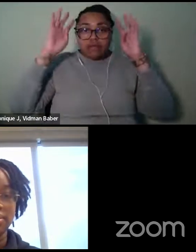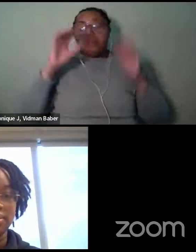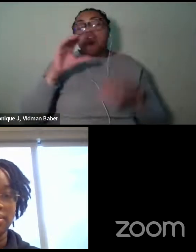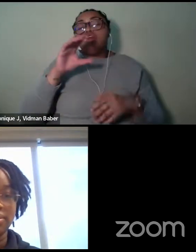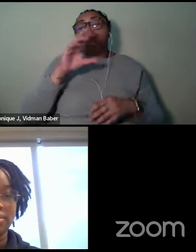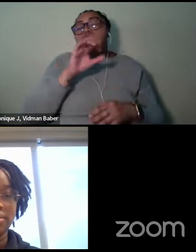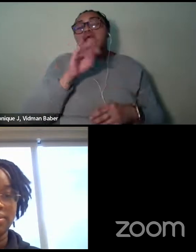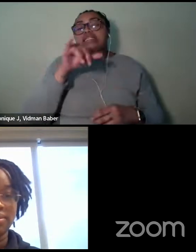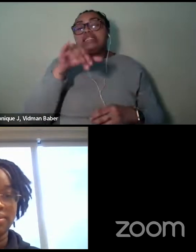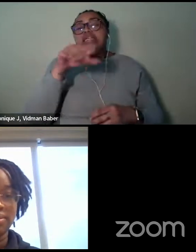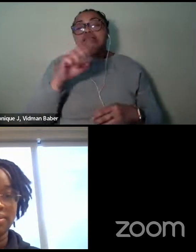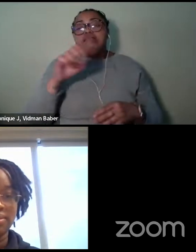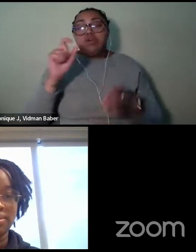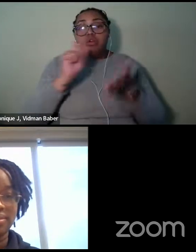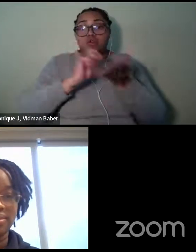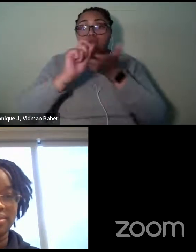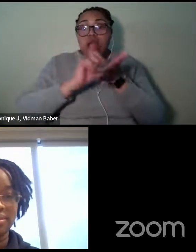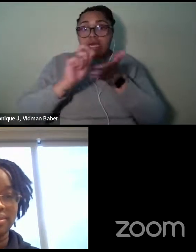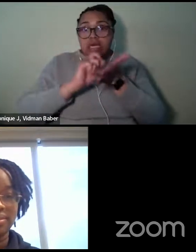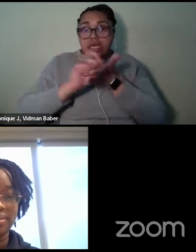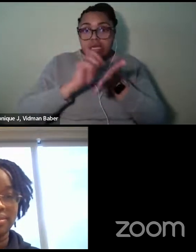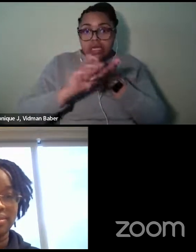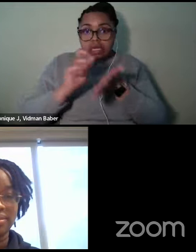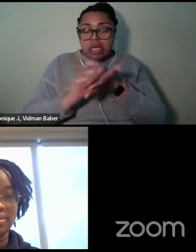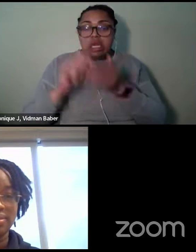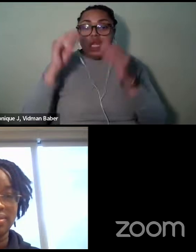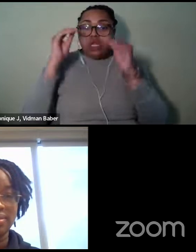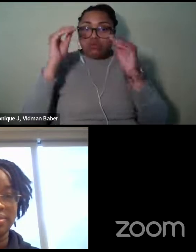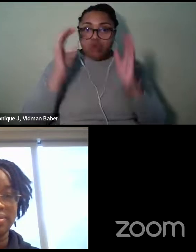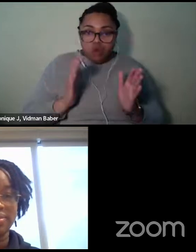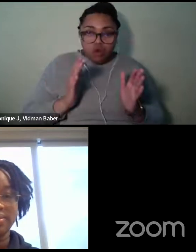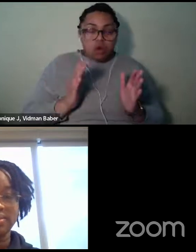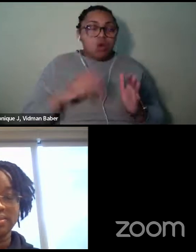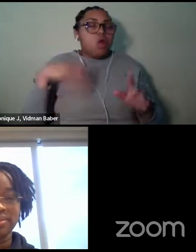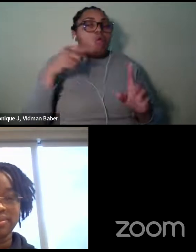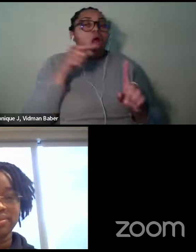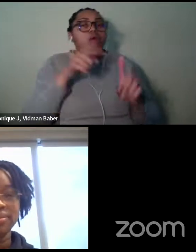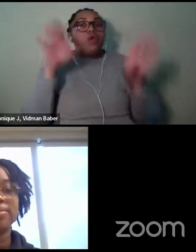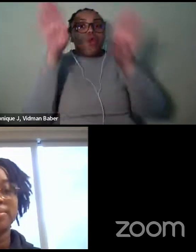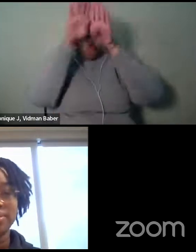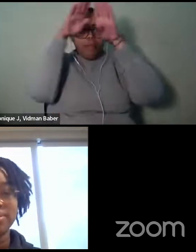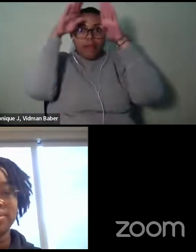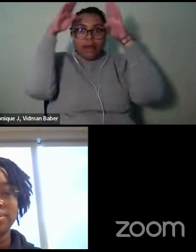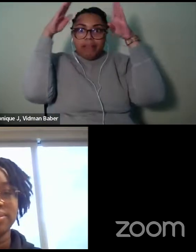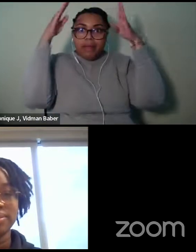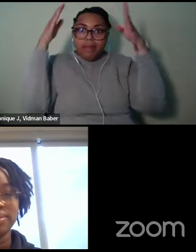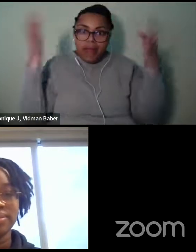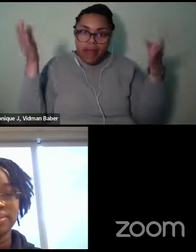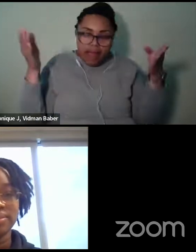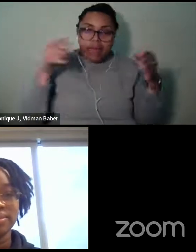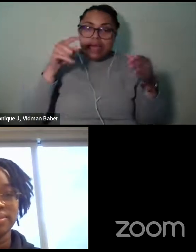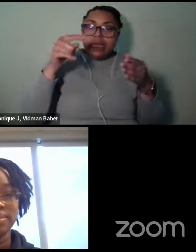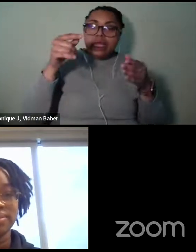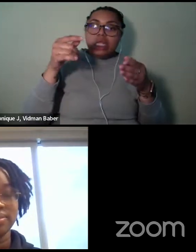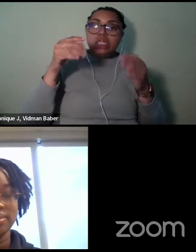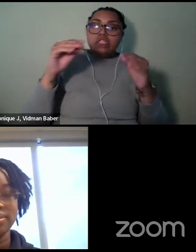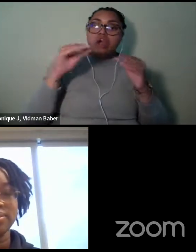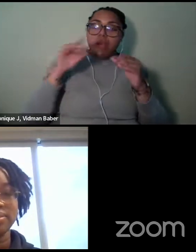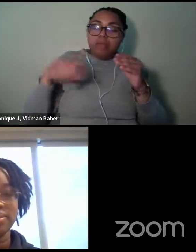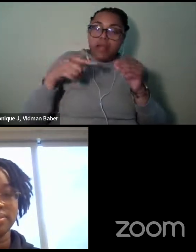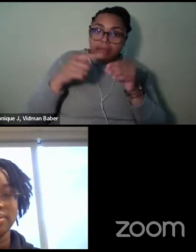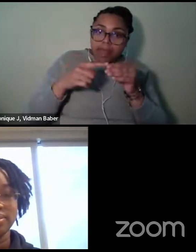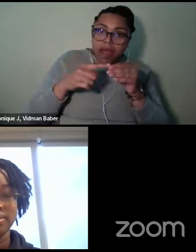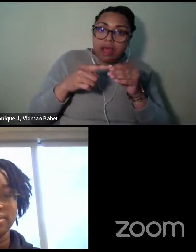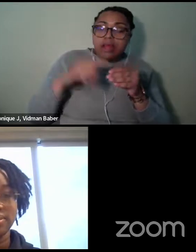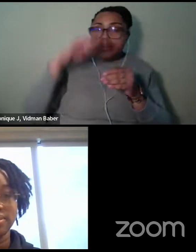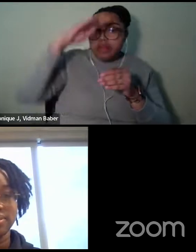bigger because even larger because he introduced us to the black women writers, Alice Walker, Toni Morrison, you know, so it's like,